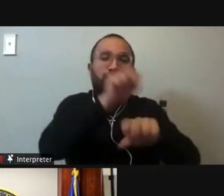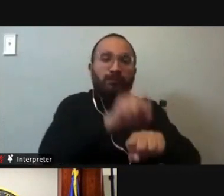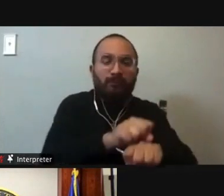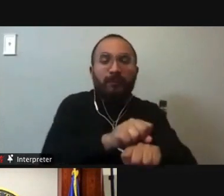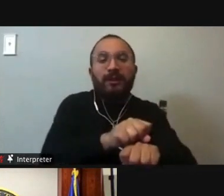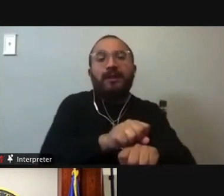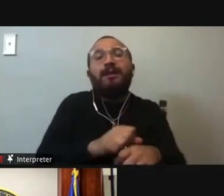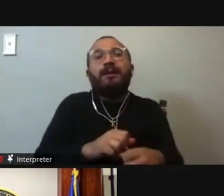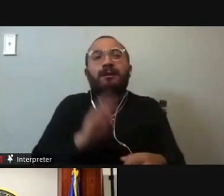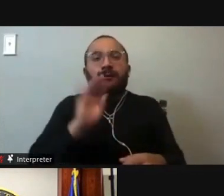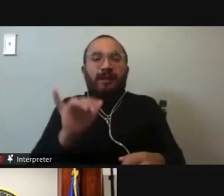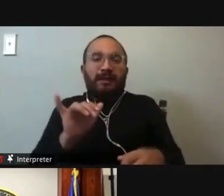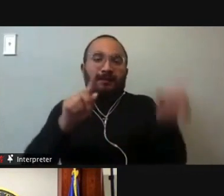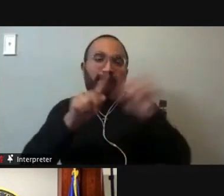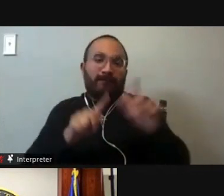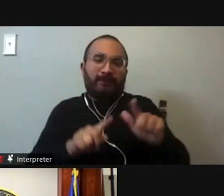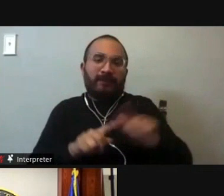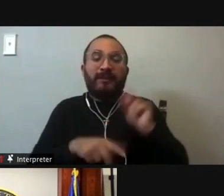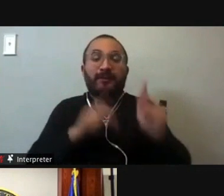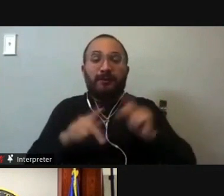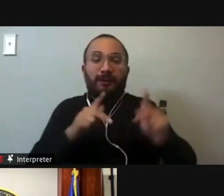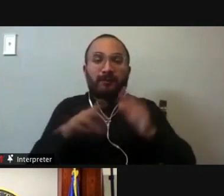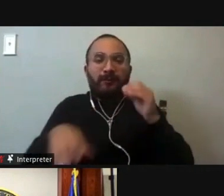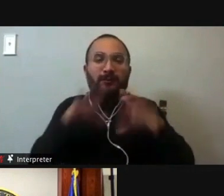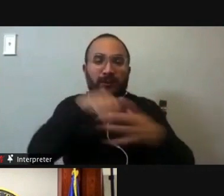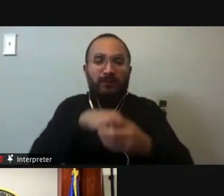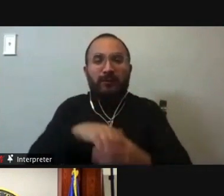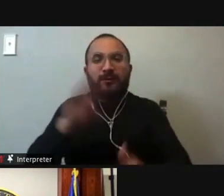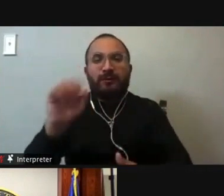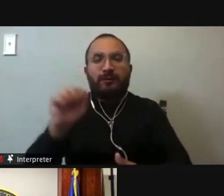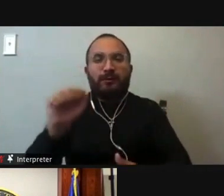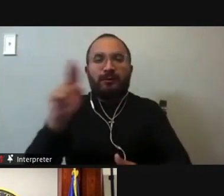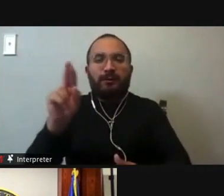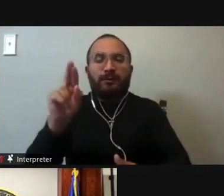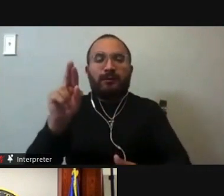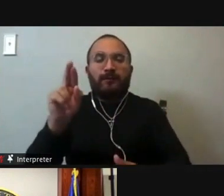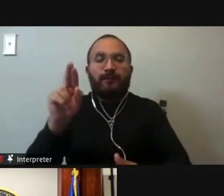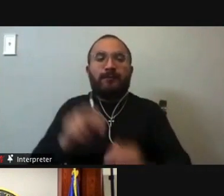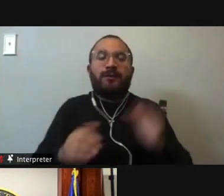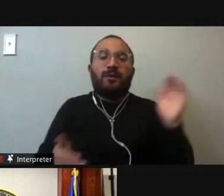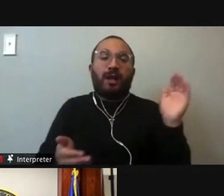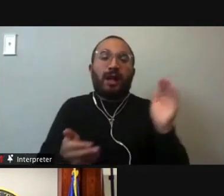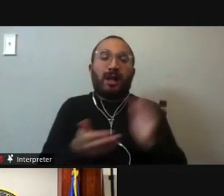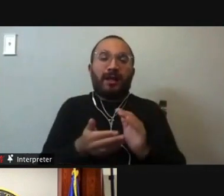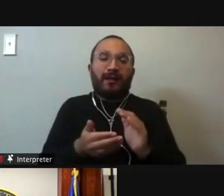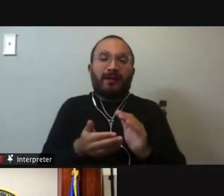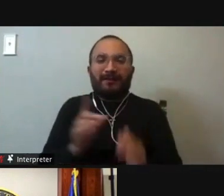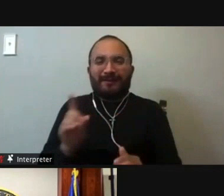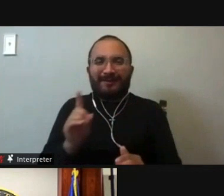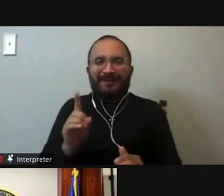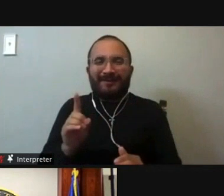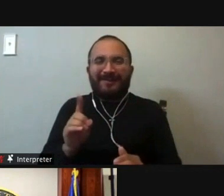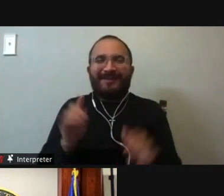bar, because that would inherently lead to a less diverse and less democratic system, small d democratic